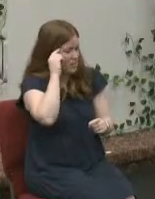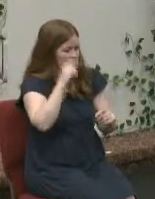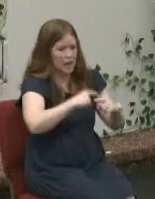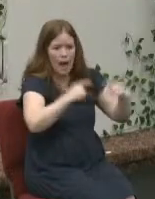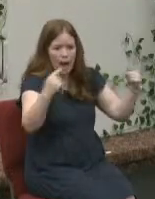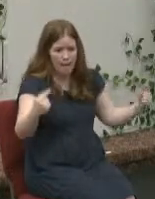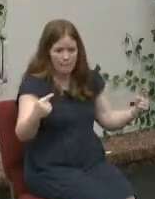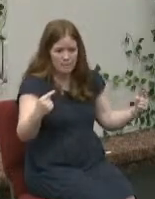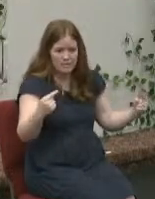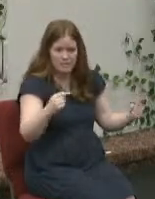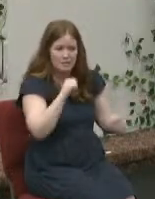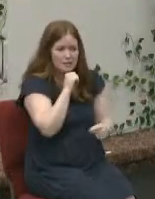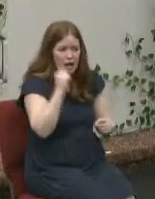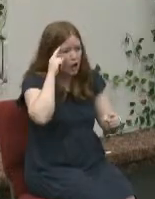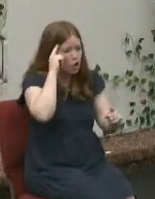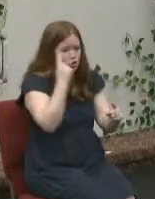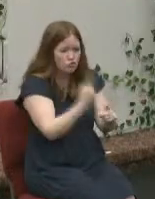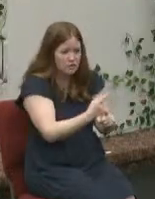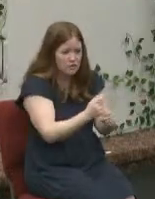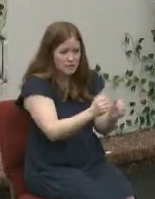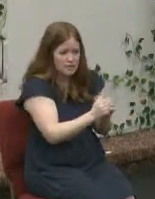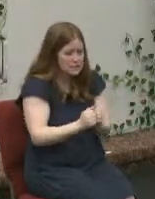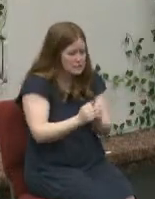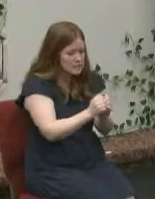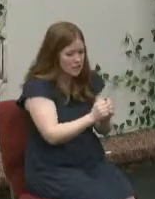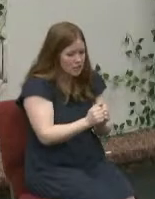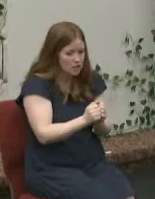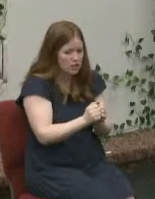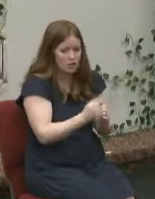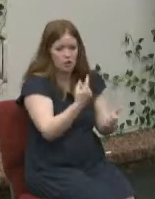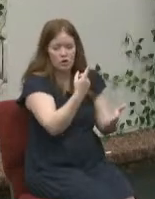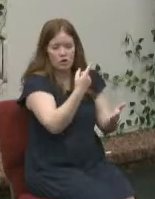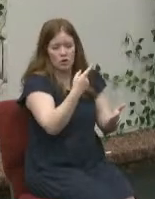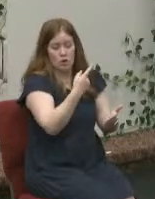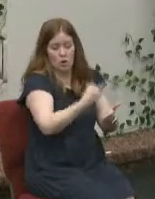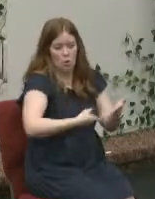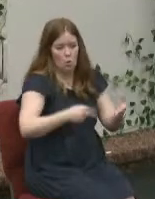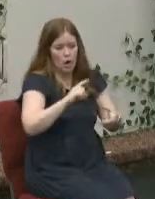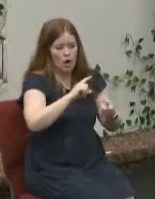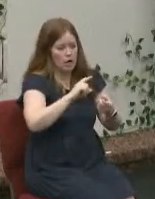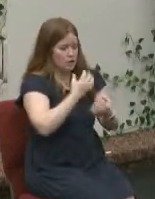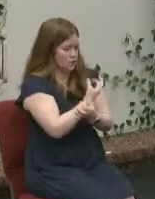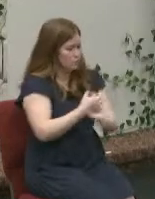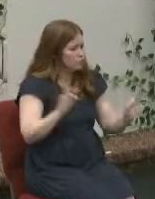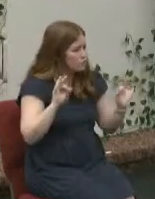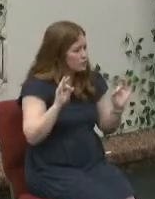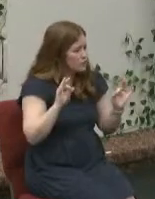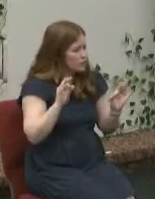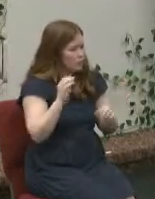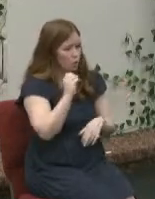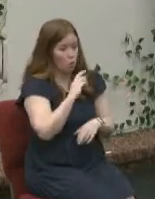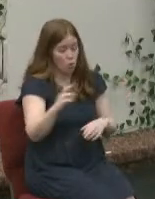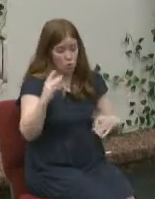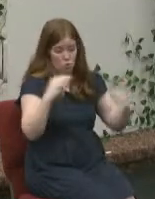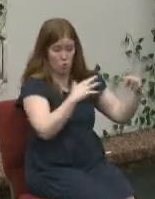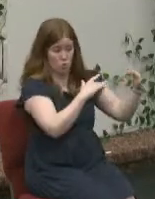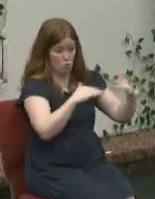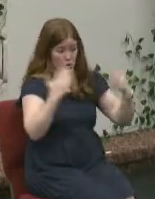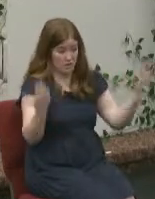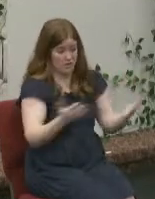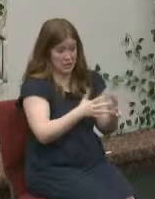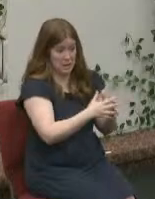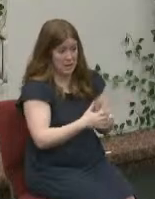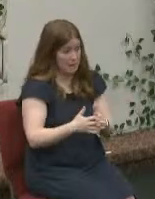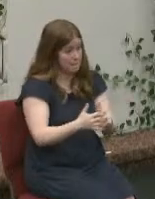revolutionary war between the colonies in Britain about what is freedom whether it's civil war in America and the north versus the